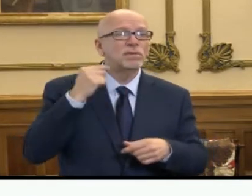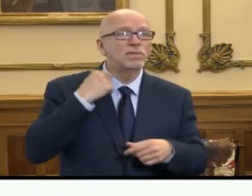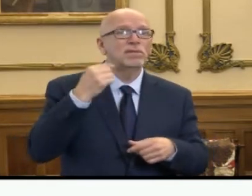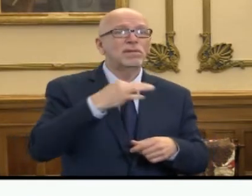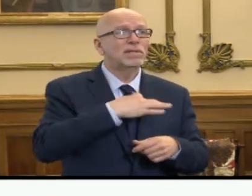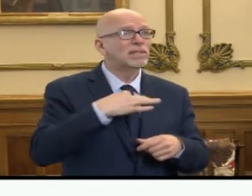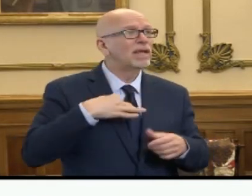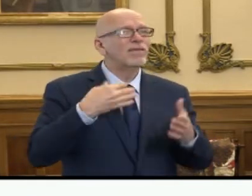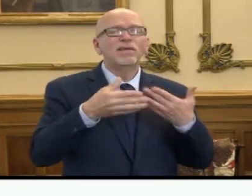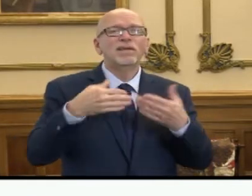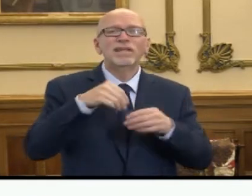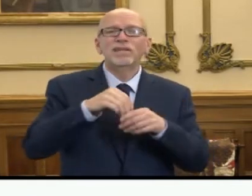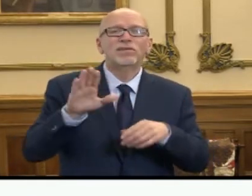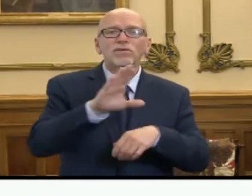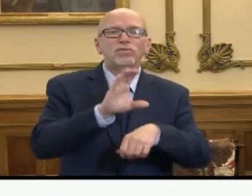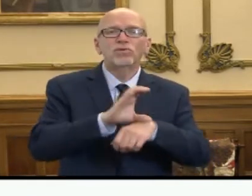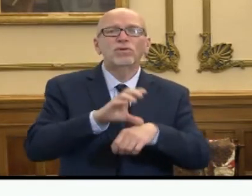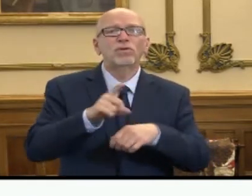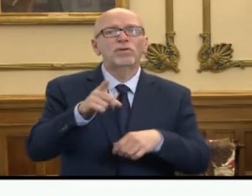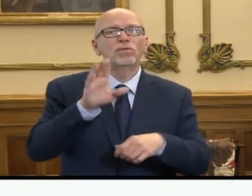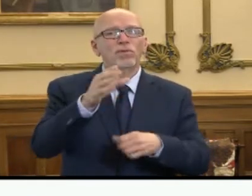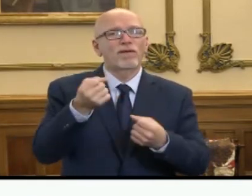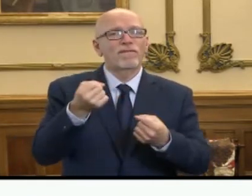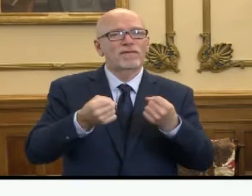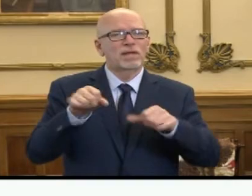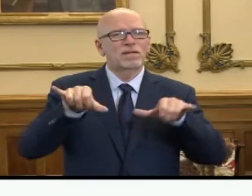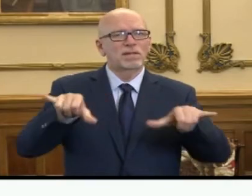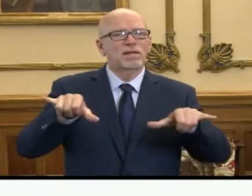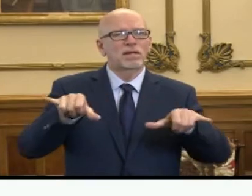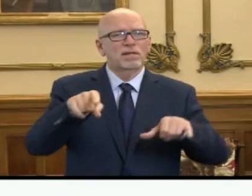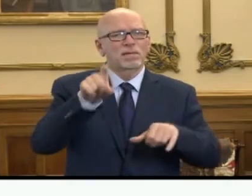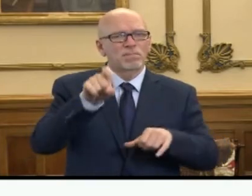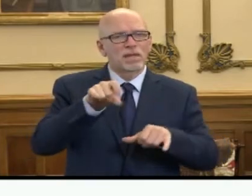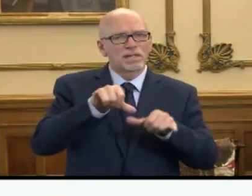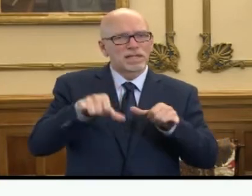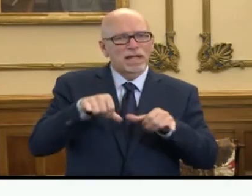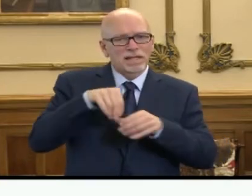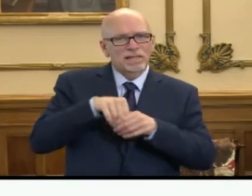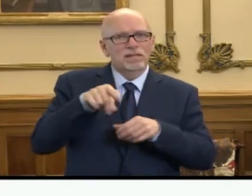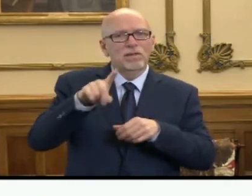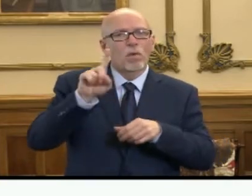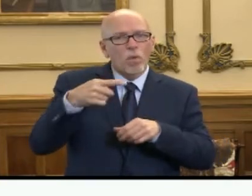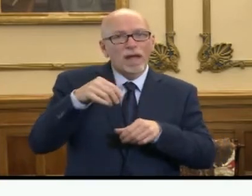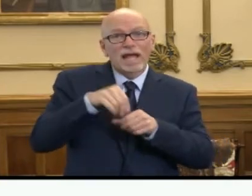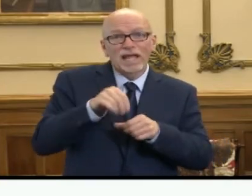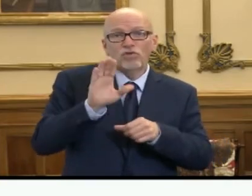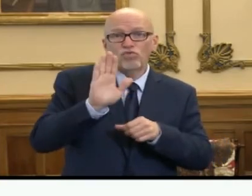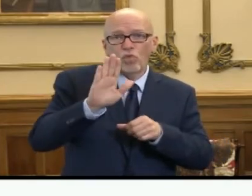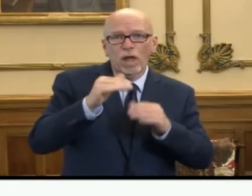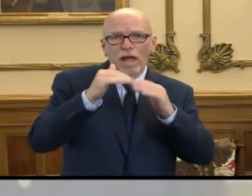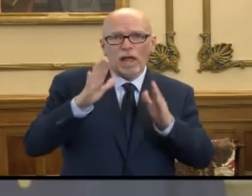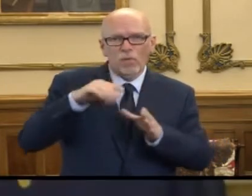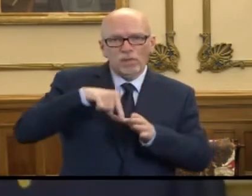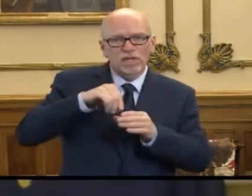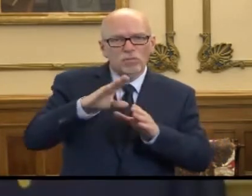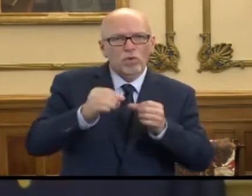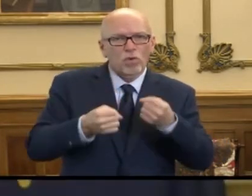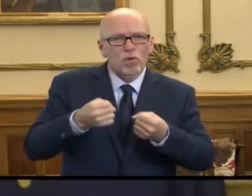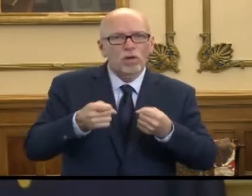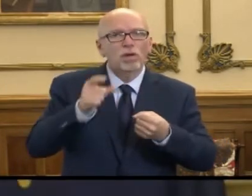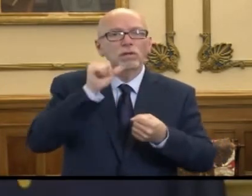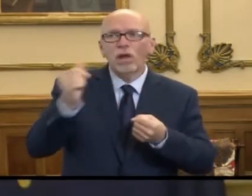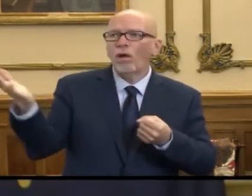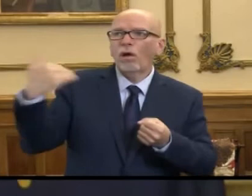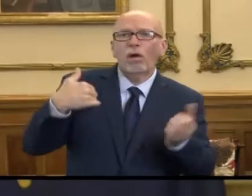in that worship service. Your vehicles must contain only those from your household. Your